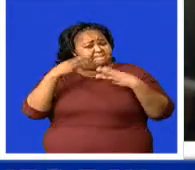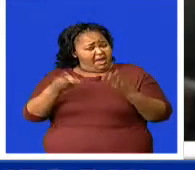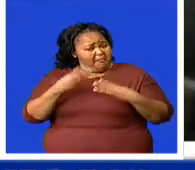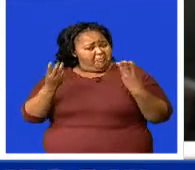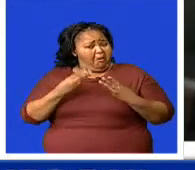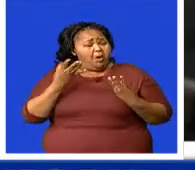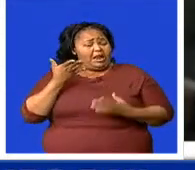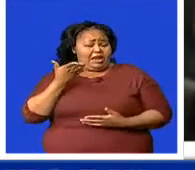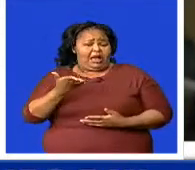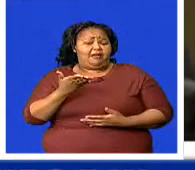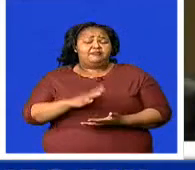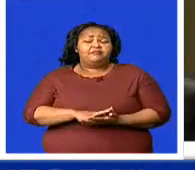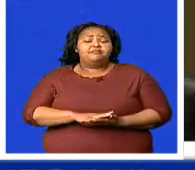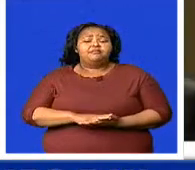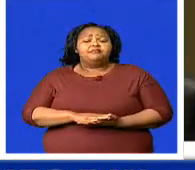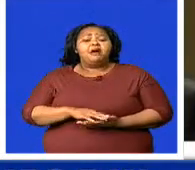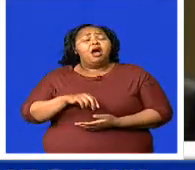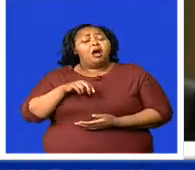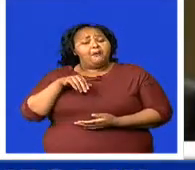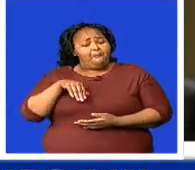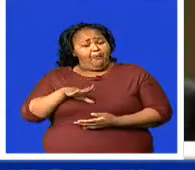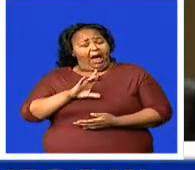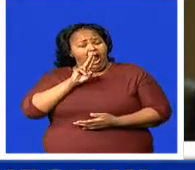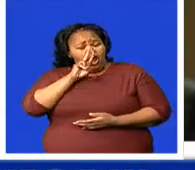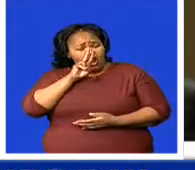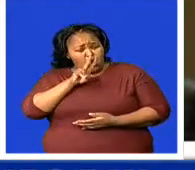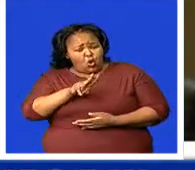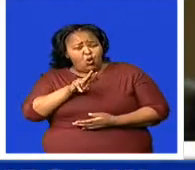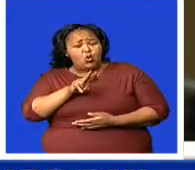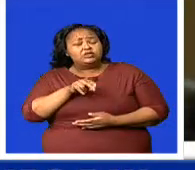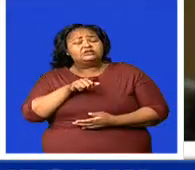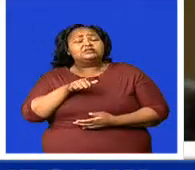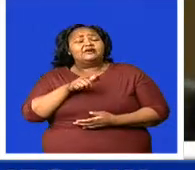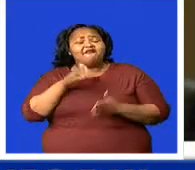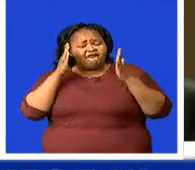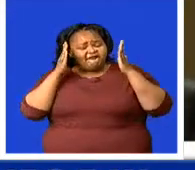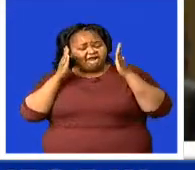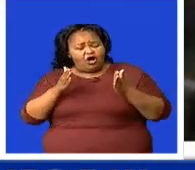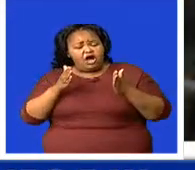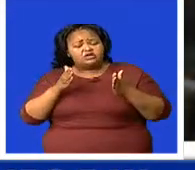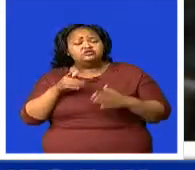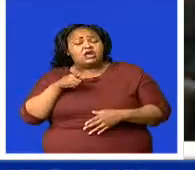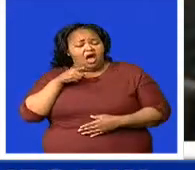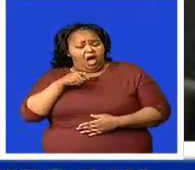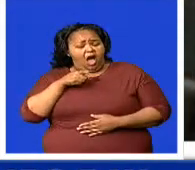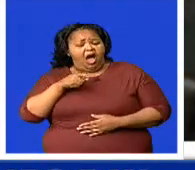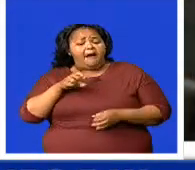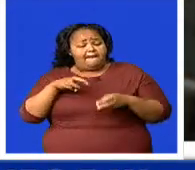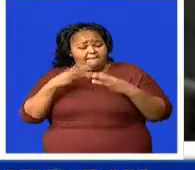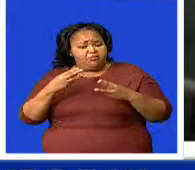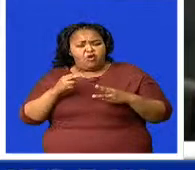And we shouldn't just look at that as numbers and go, I think